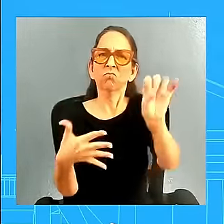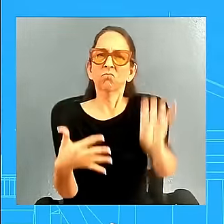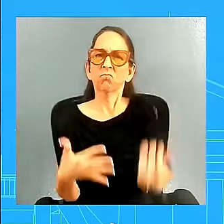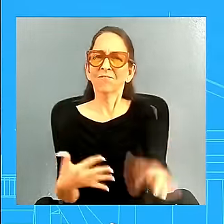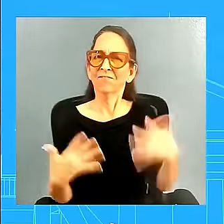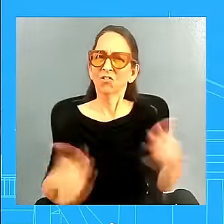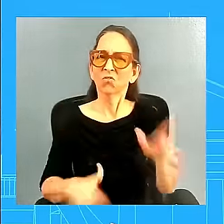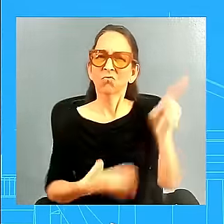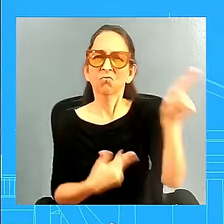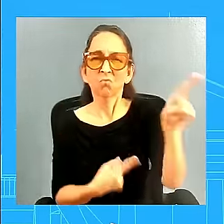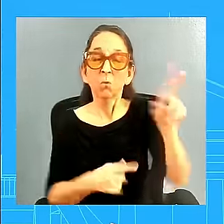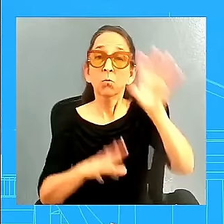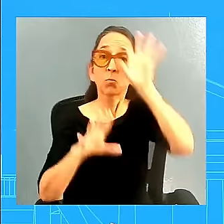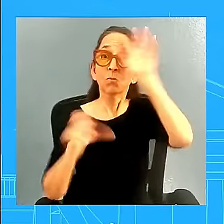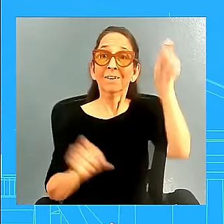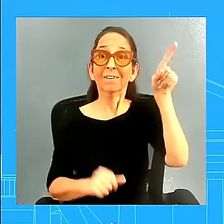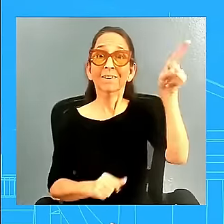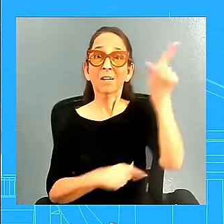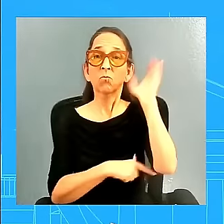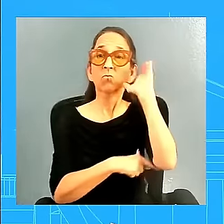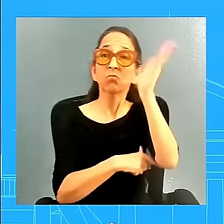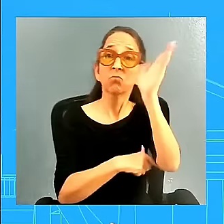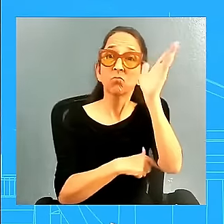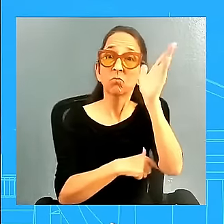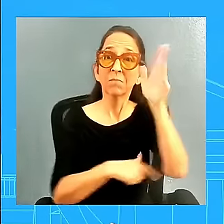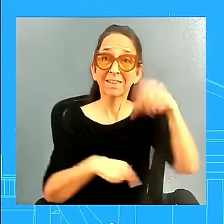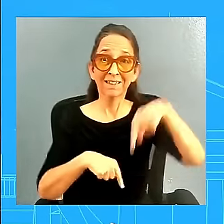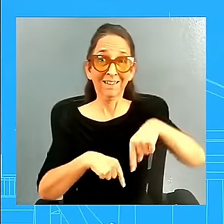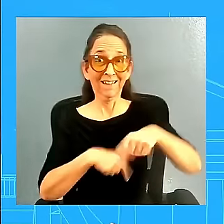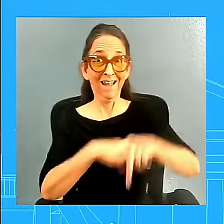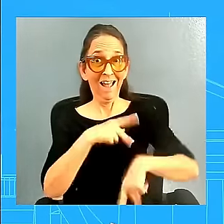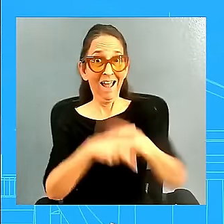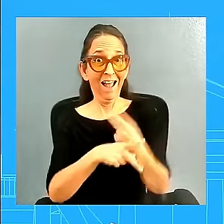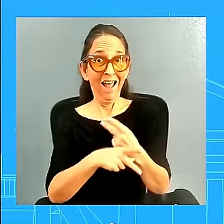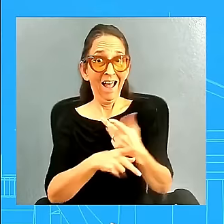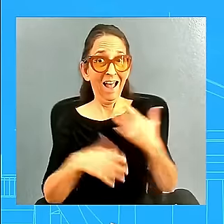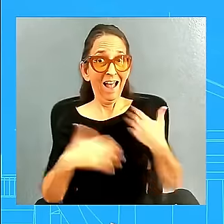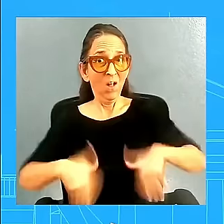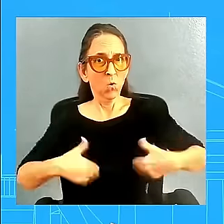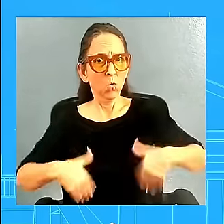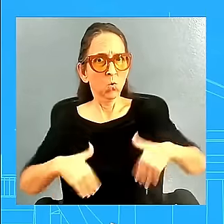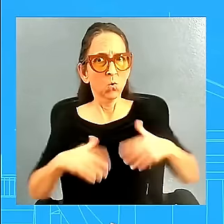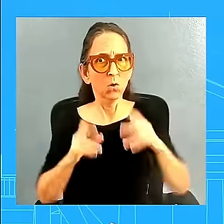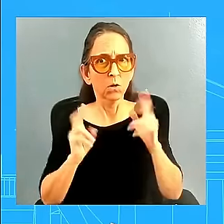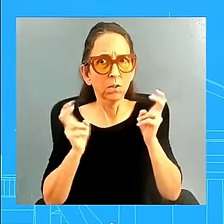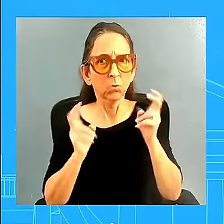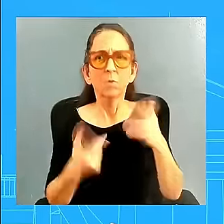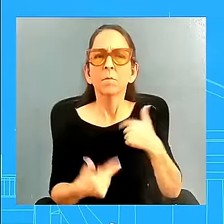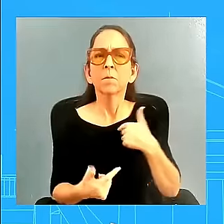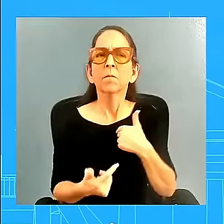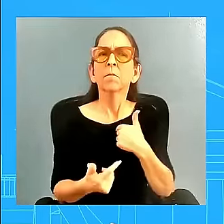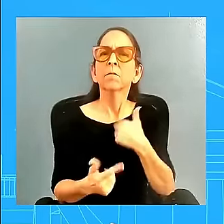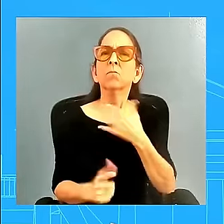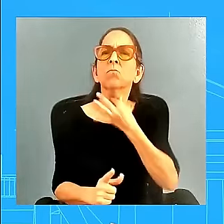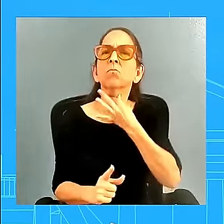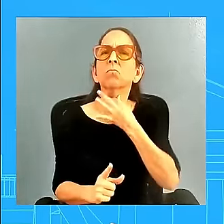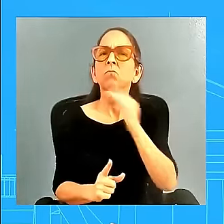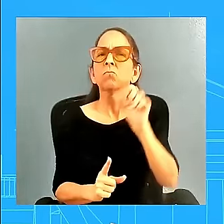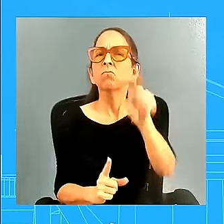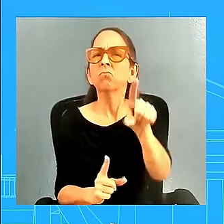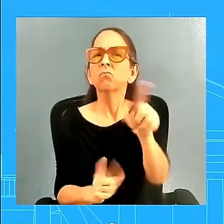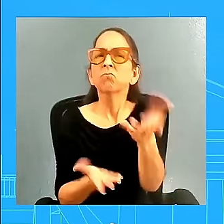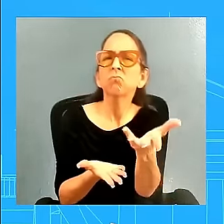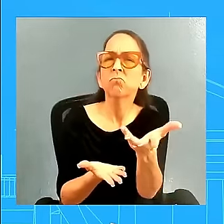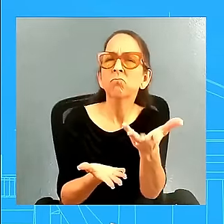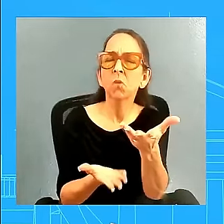addresses on issues like this before. So I'm curious if, like, this is a time. I hear you. And I hear you're talking about the moment that we're in. And if the